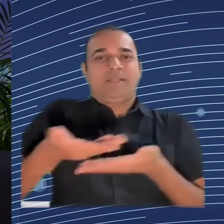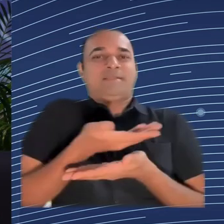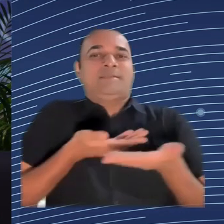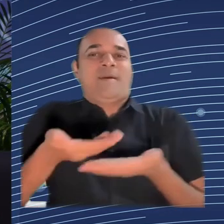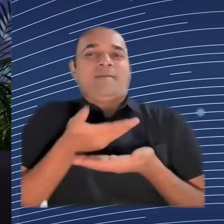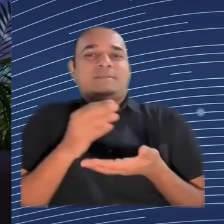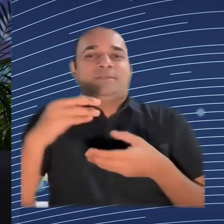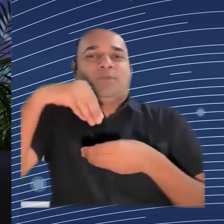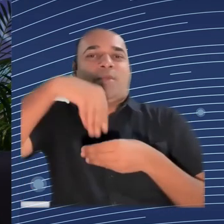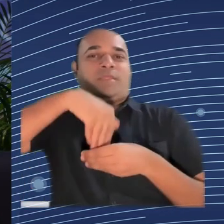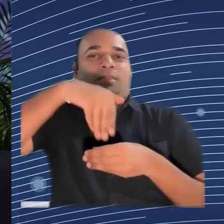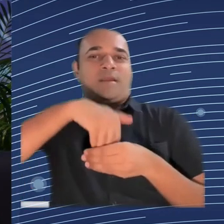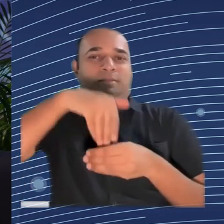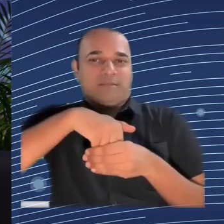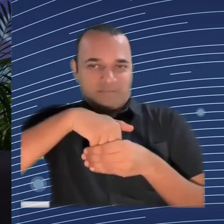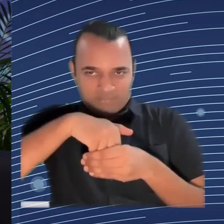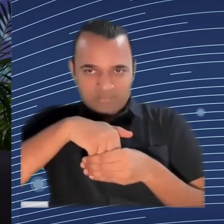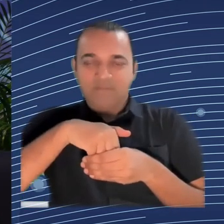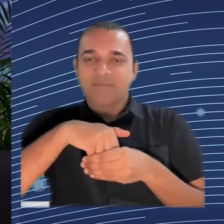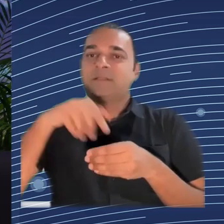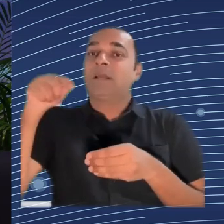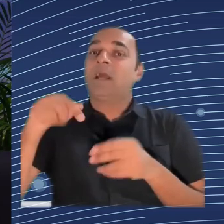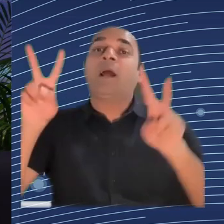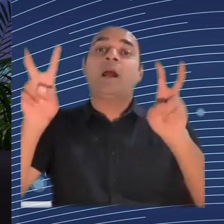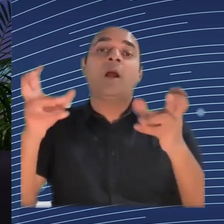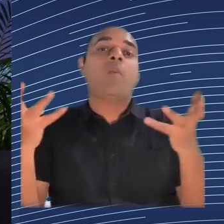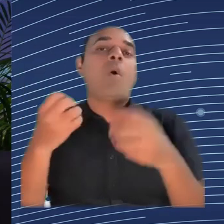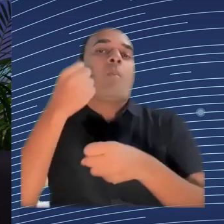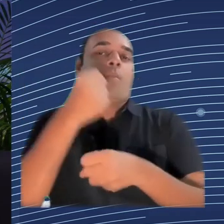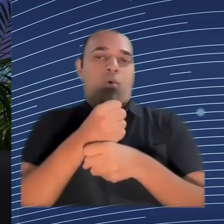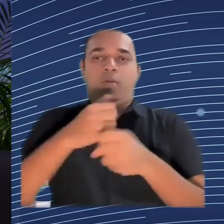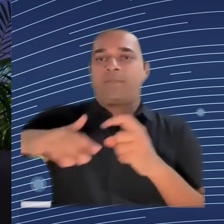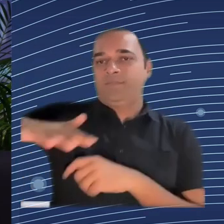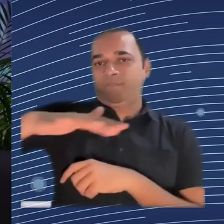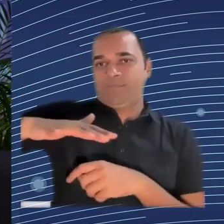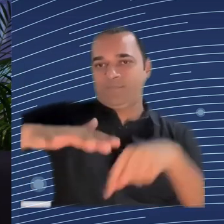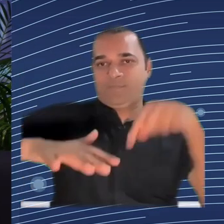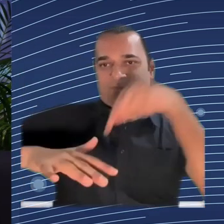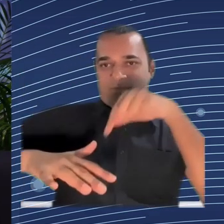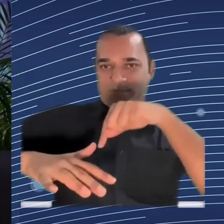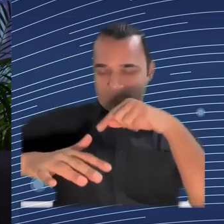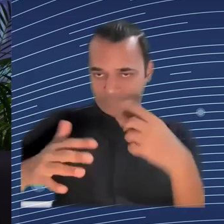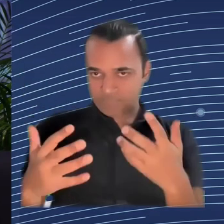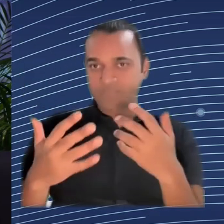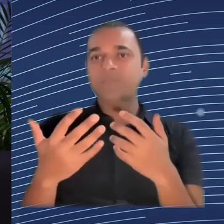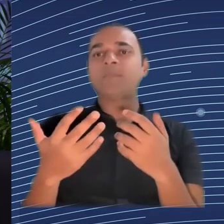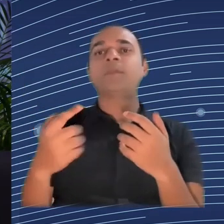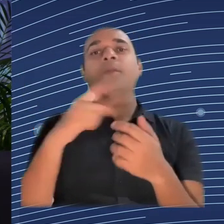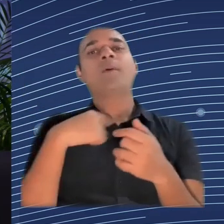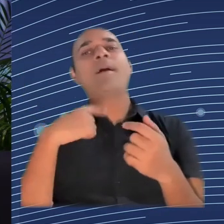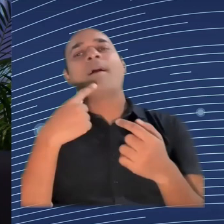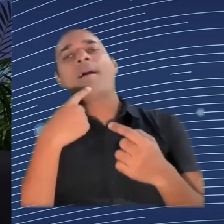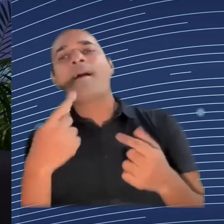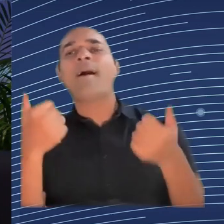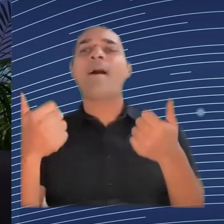is about co-design. And it's where, oops, that's already where the problem starts, because there is no co-design. Because we are not